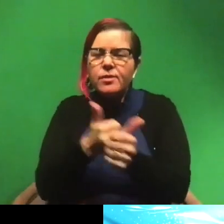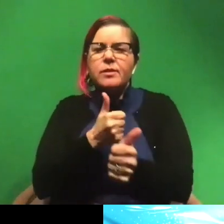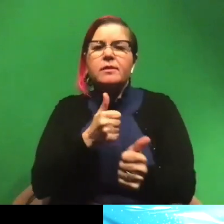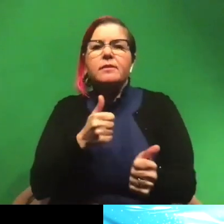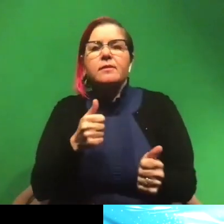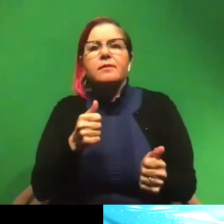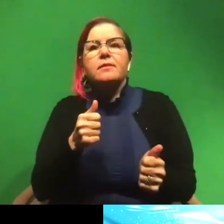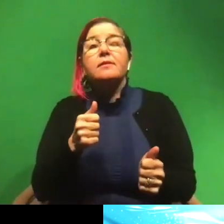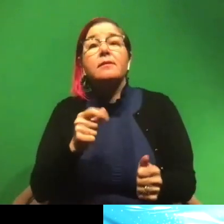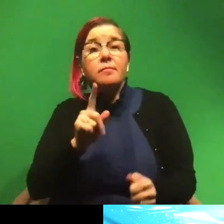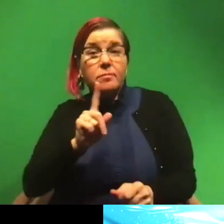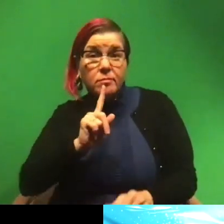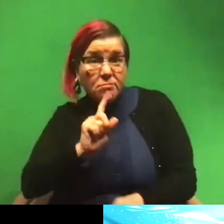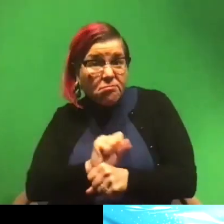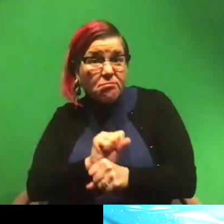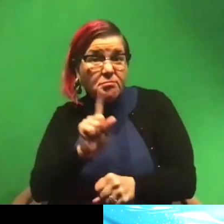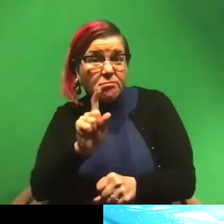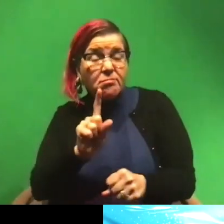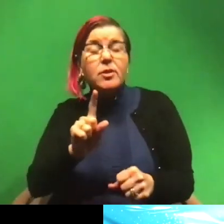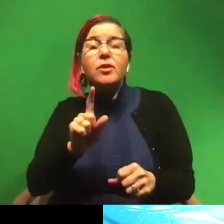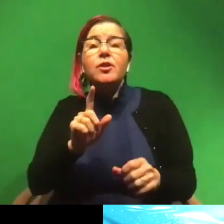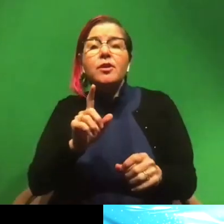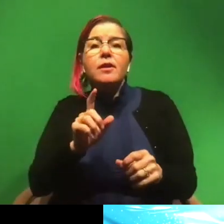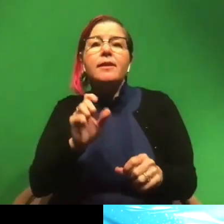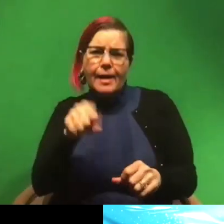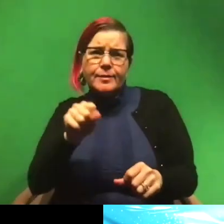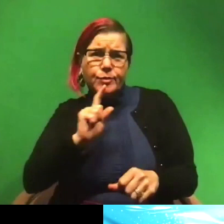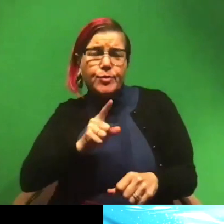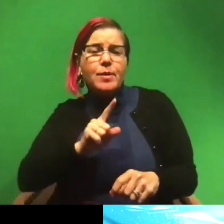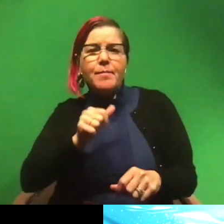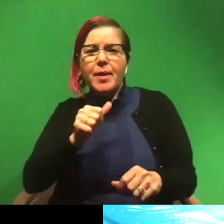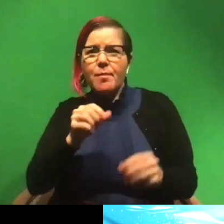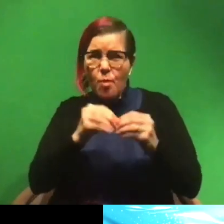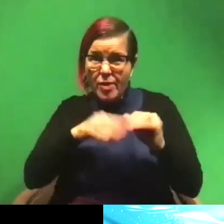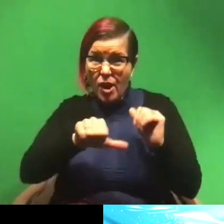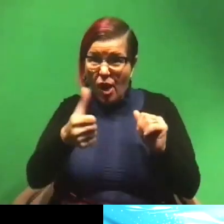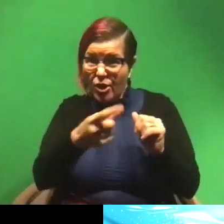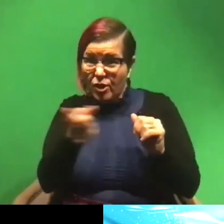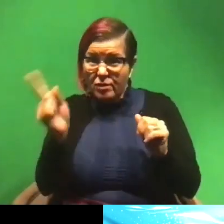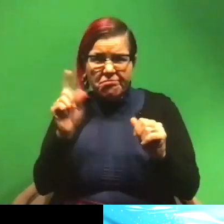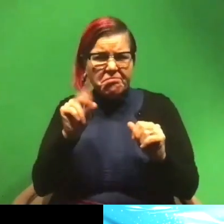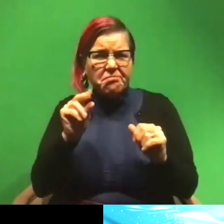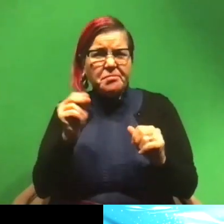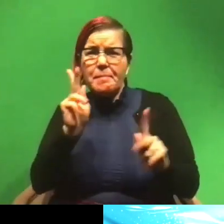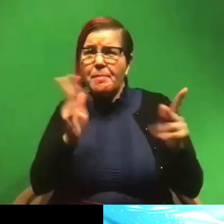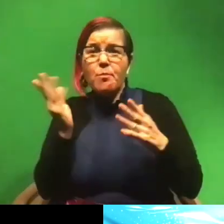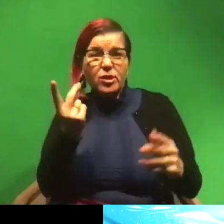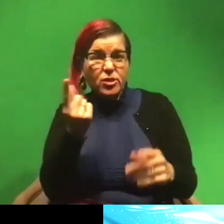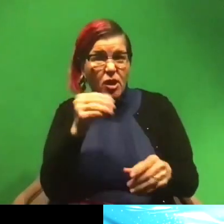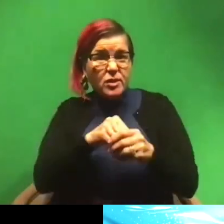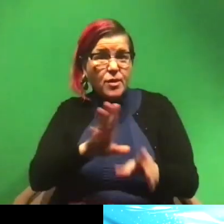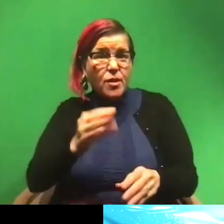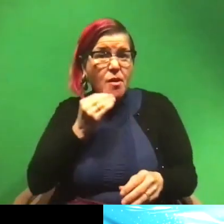which is true, but they're not any more dangerous than a lot of other things out there. People bring dogs into their homes.